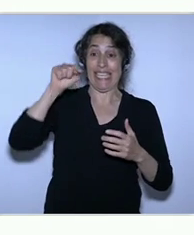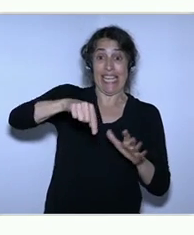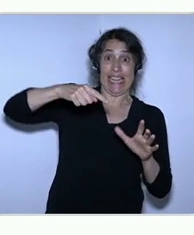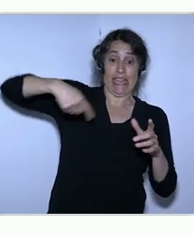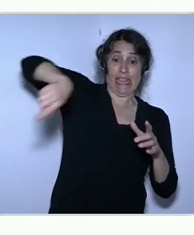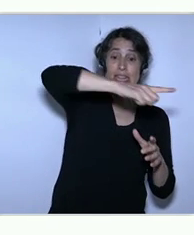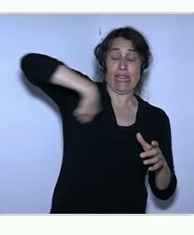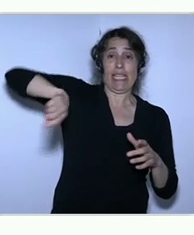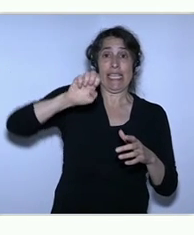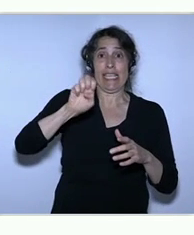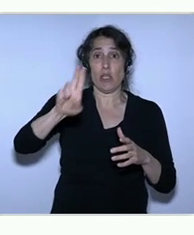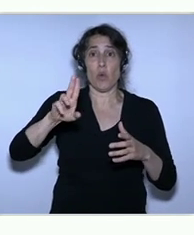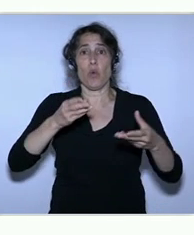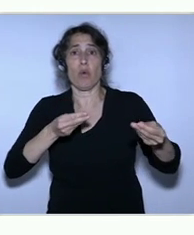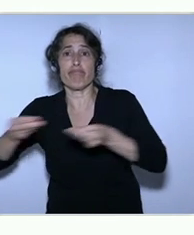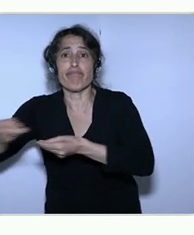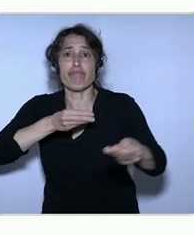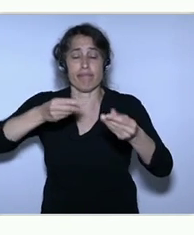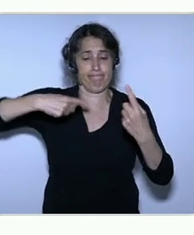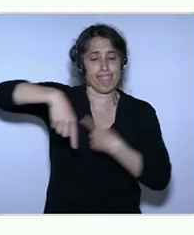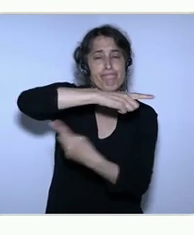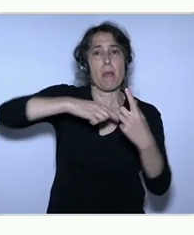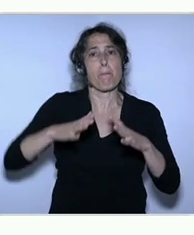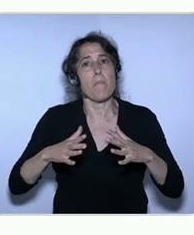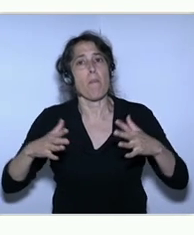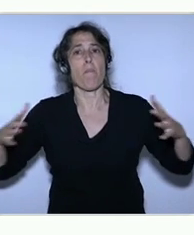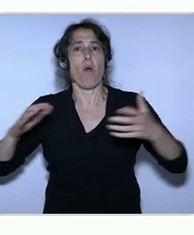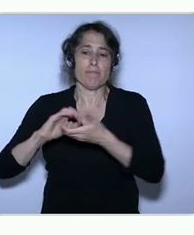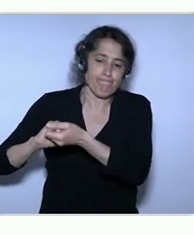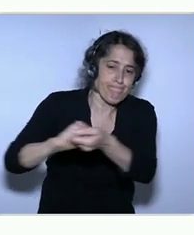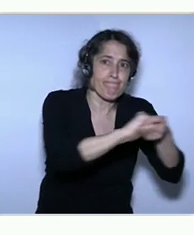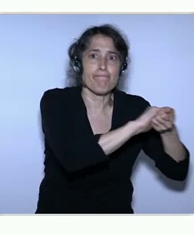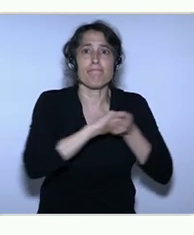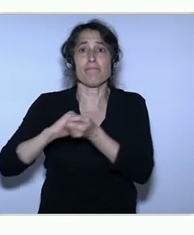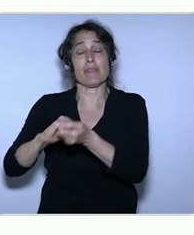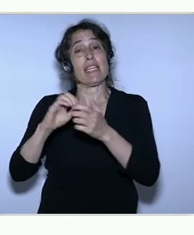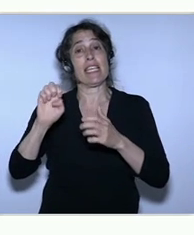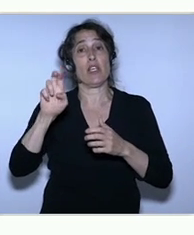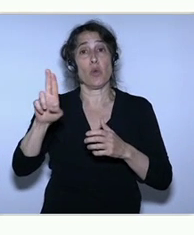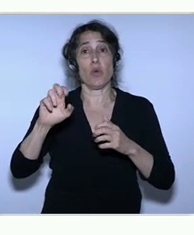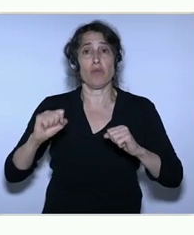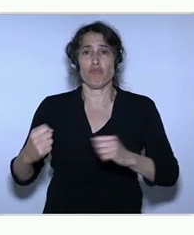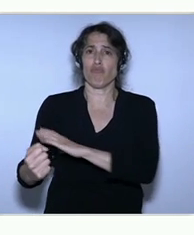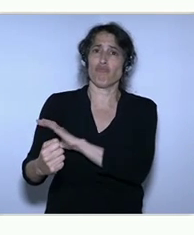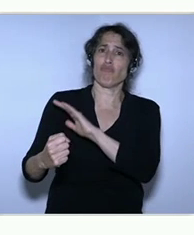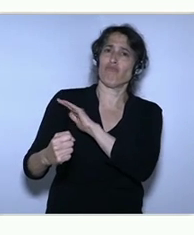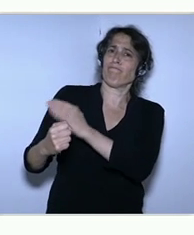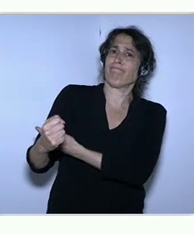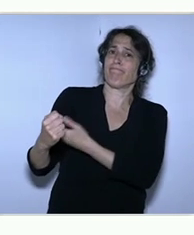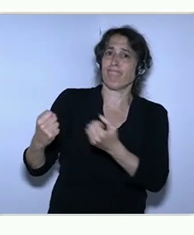make that really easy. Make that really simple so that we can drive the success and we can build these new businesses and industries